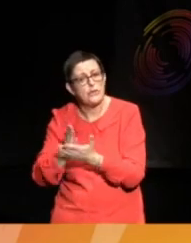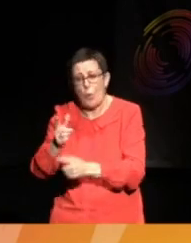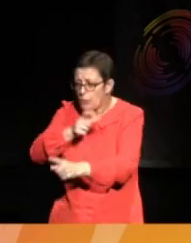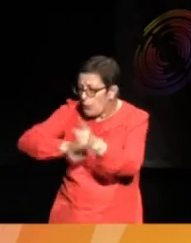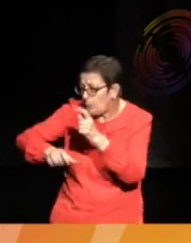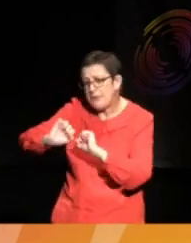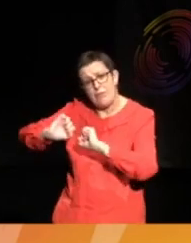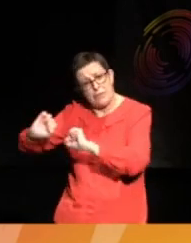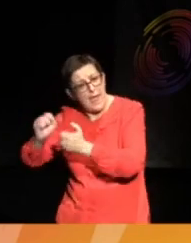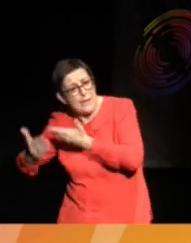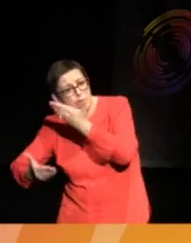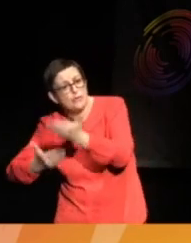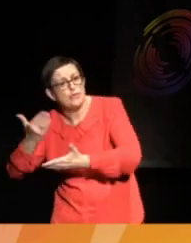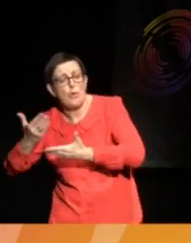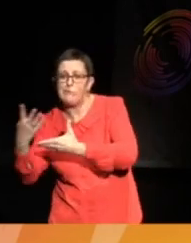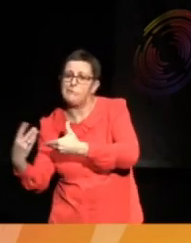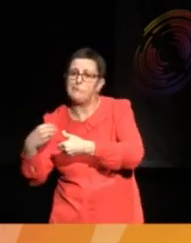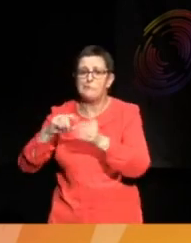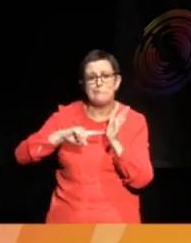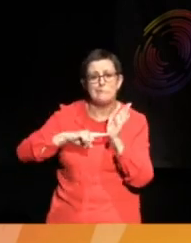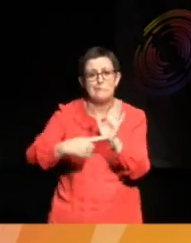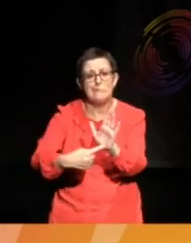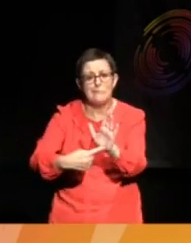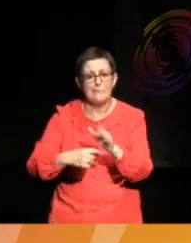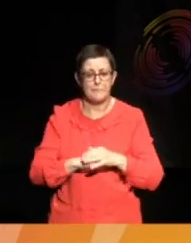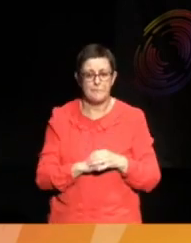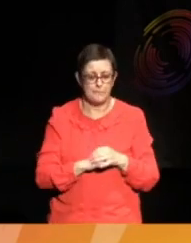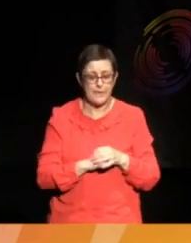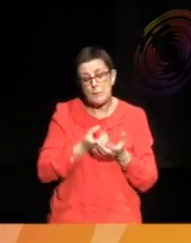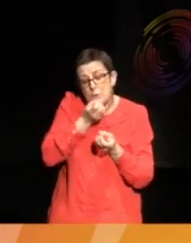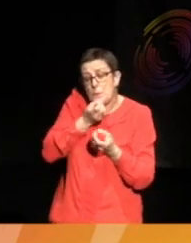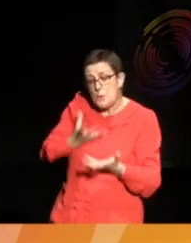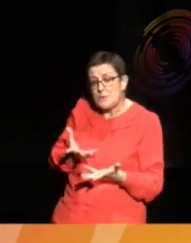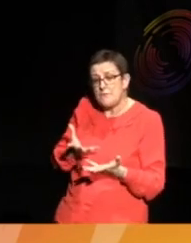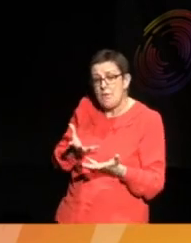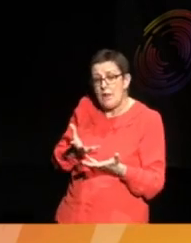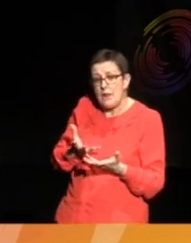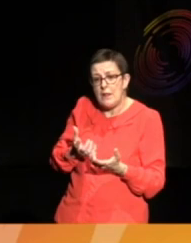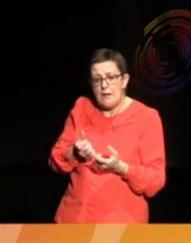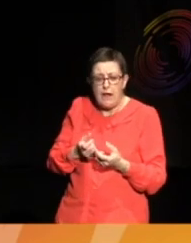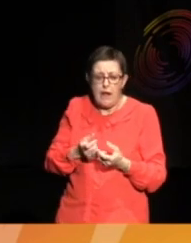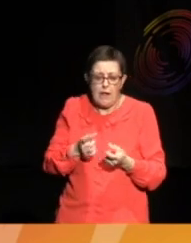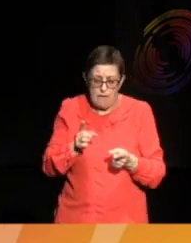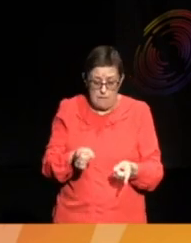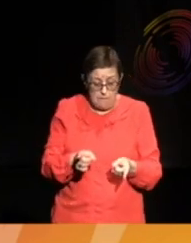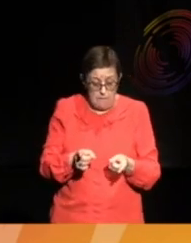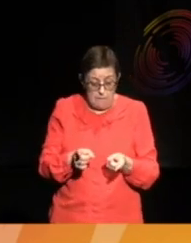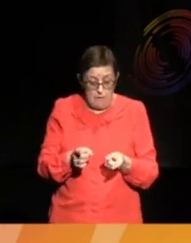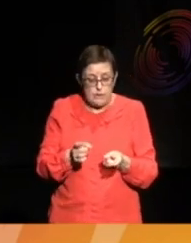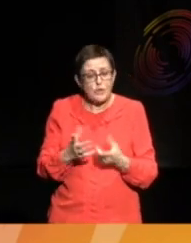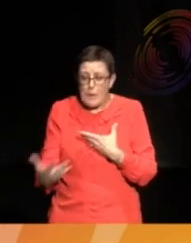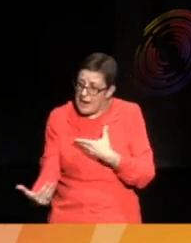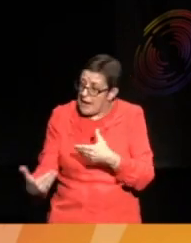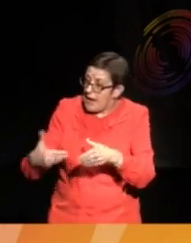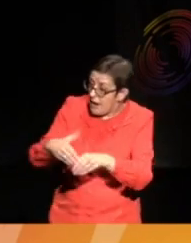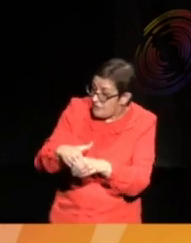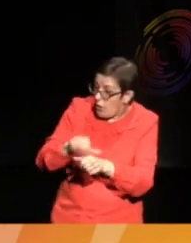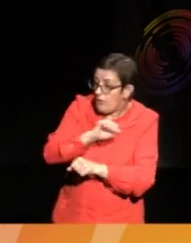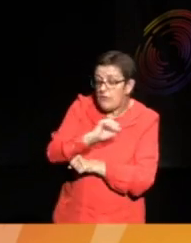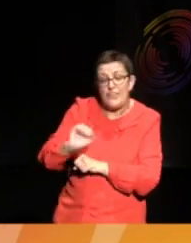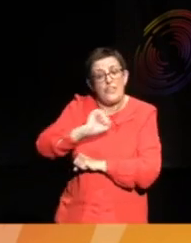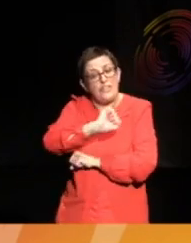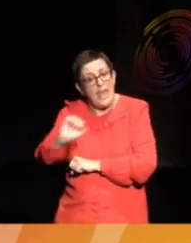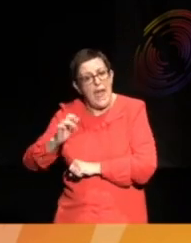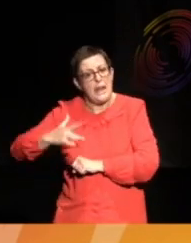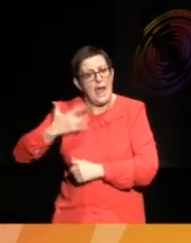hold on these drums, apart from them just looking beautiful in the eyes of the collectors. As we wanted to invoke the biographies,